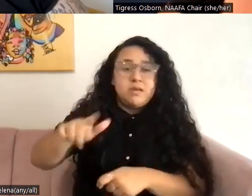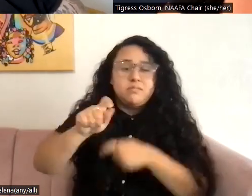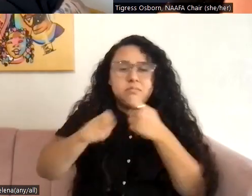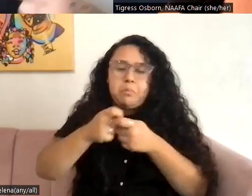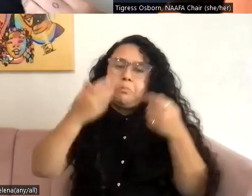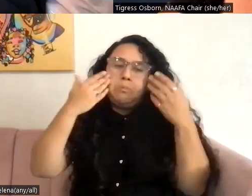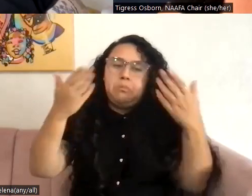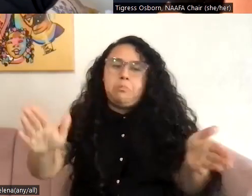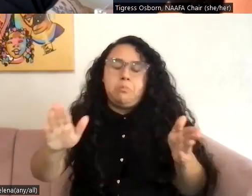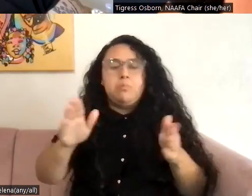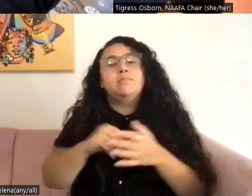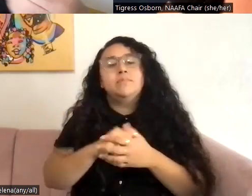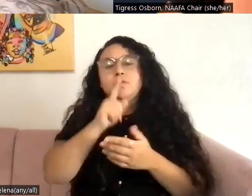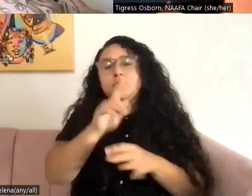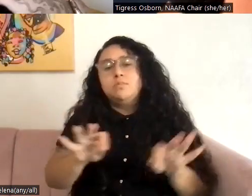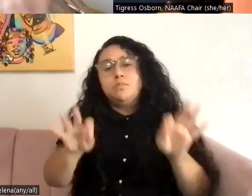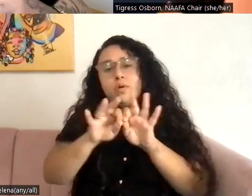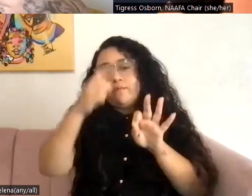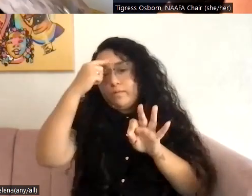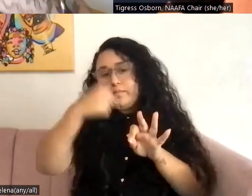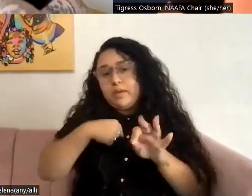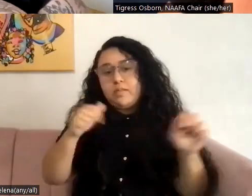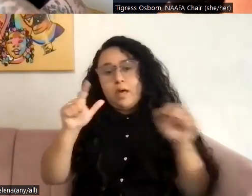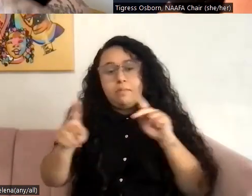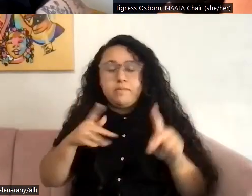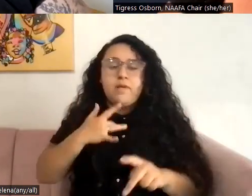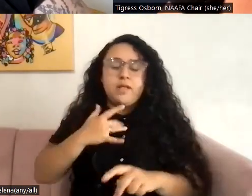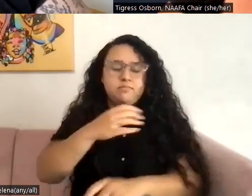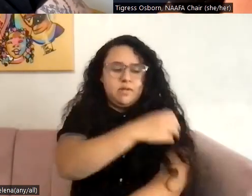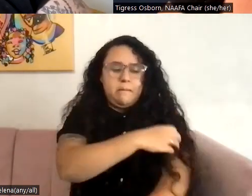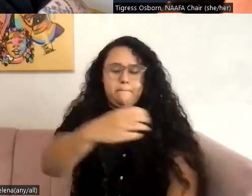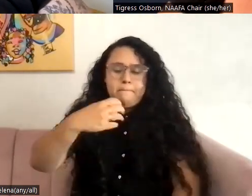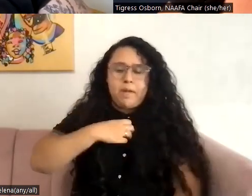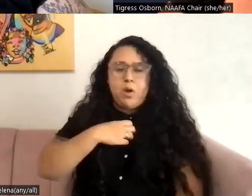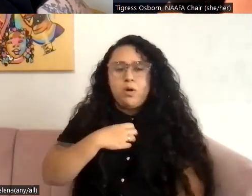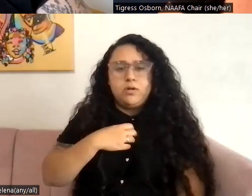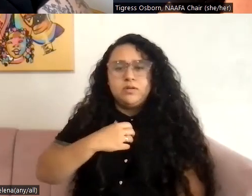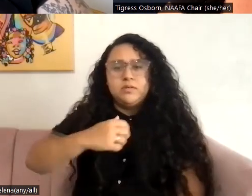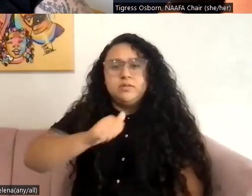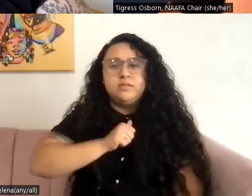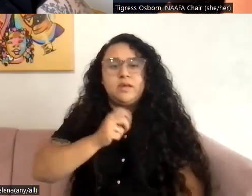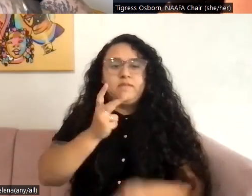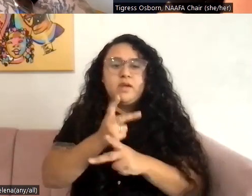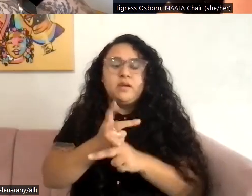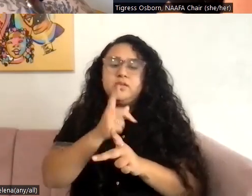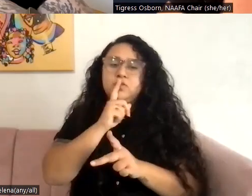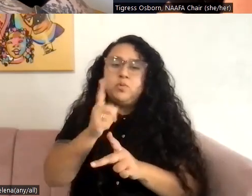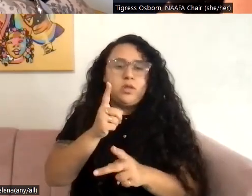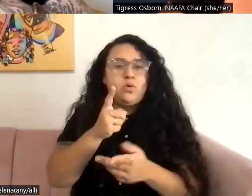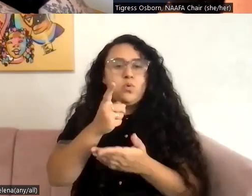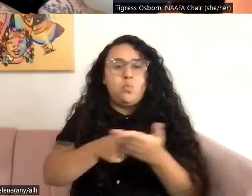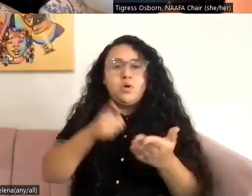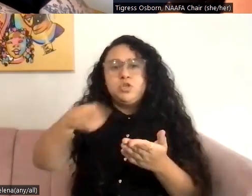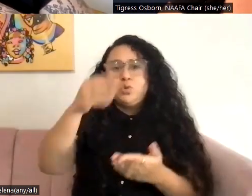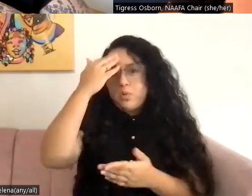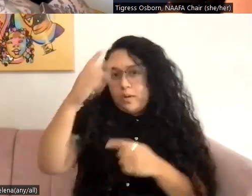and it's also important for me that everyone feels empowered in their self-care that it is ultimately what you know